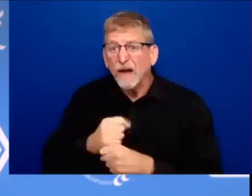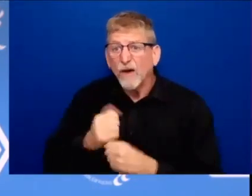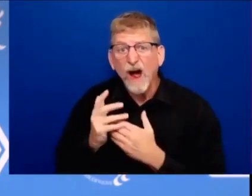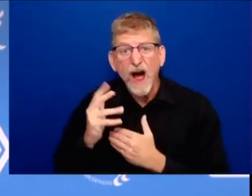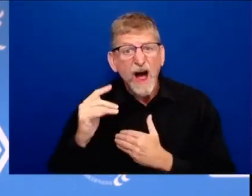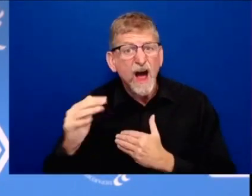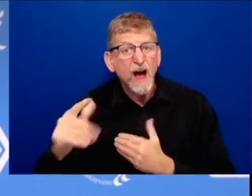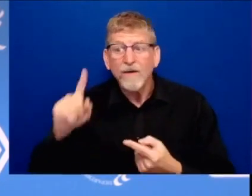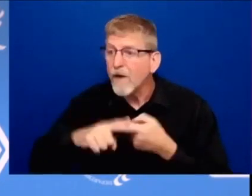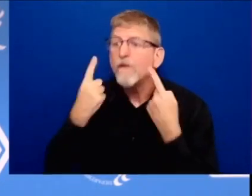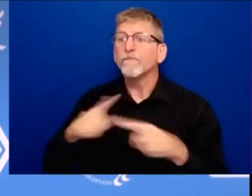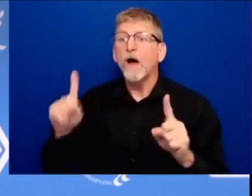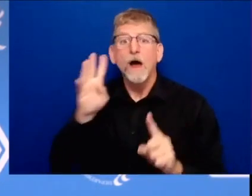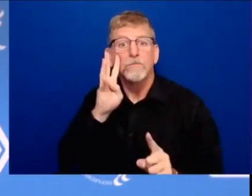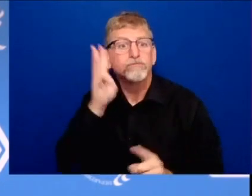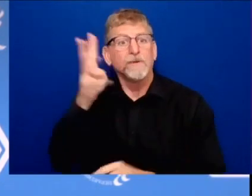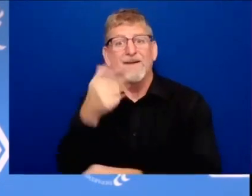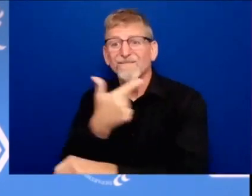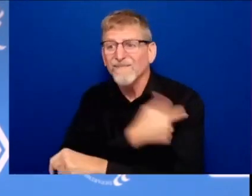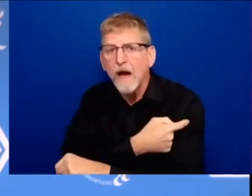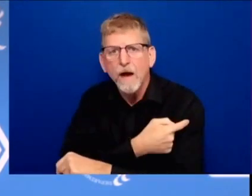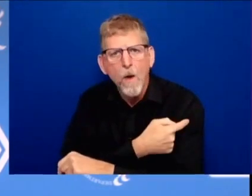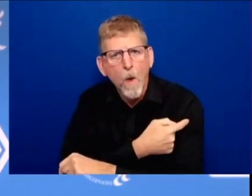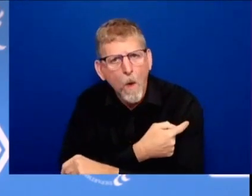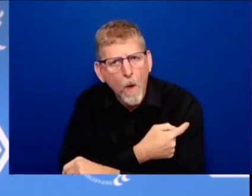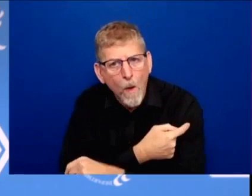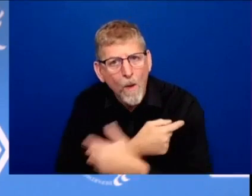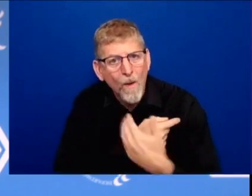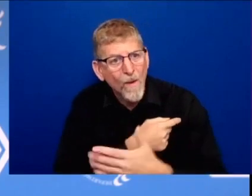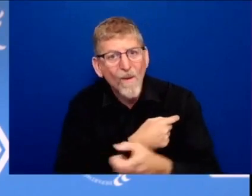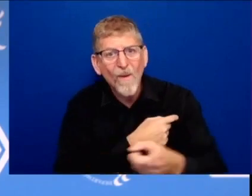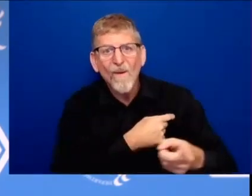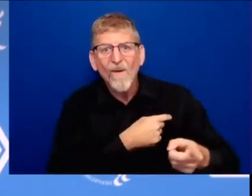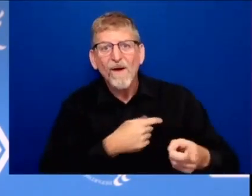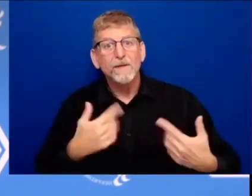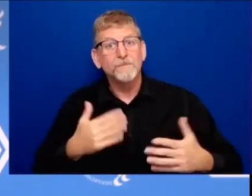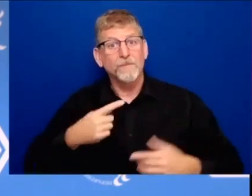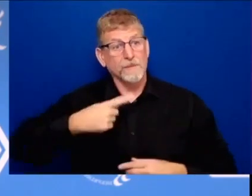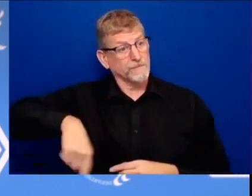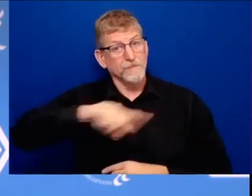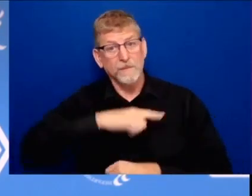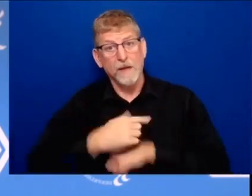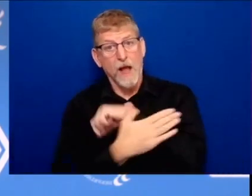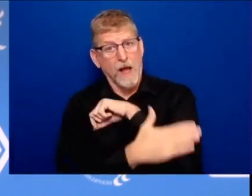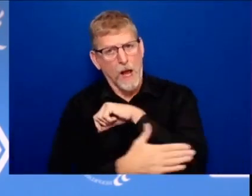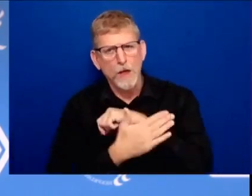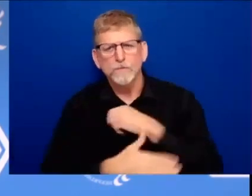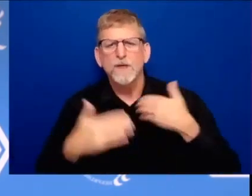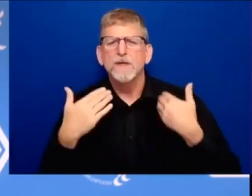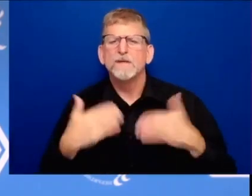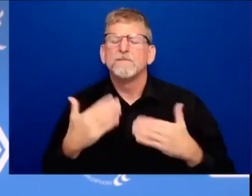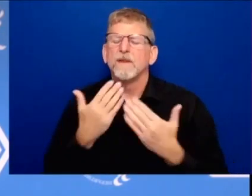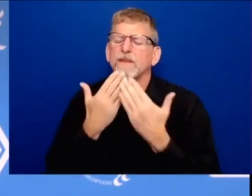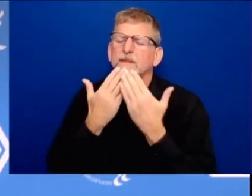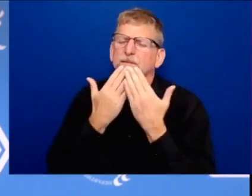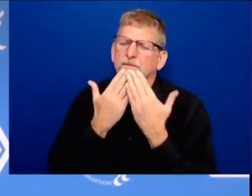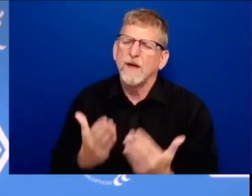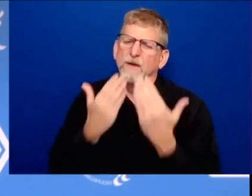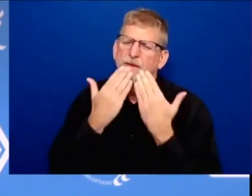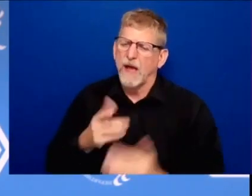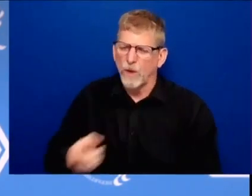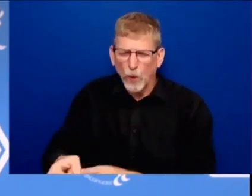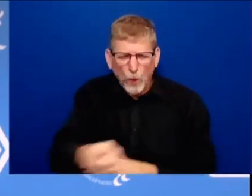say that lightly on behalf of a grateful nation i want to thank you and your families for your work and your sacrifice